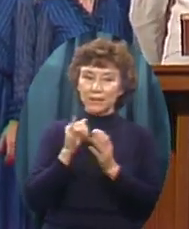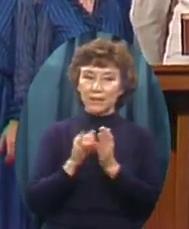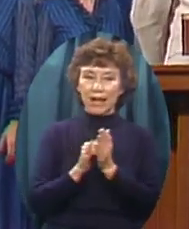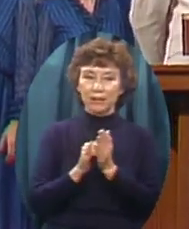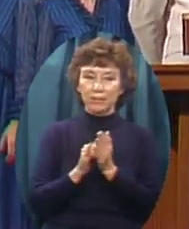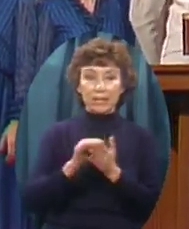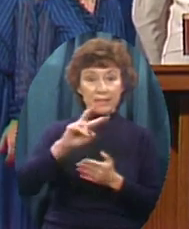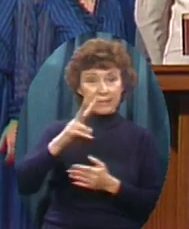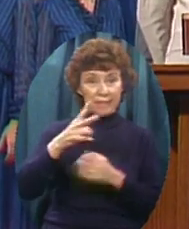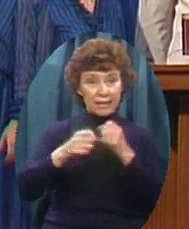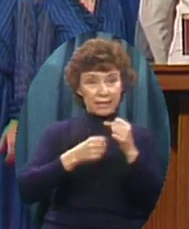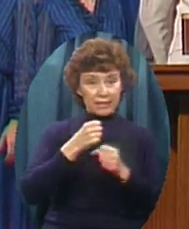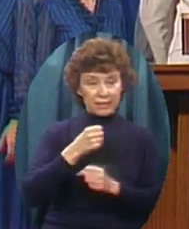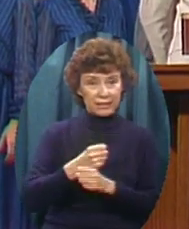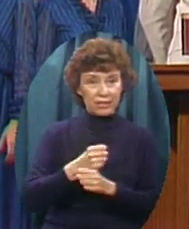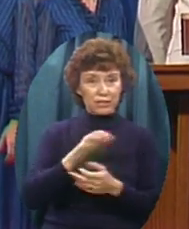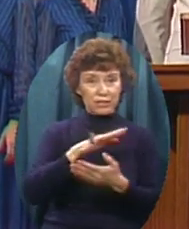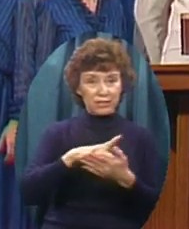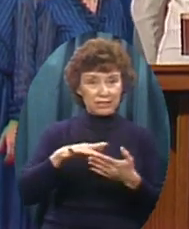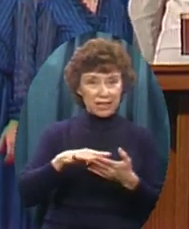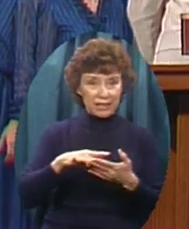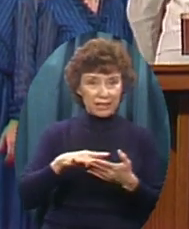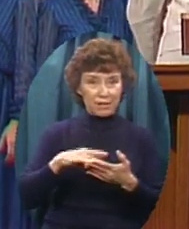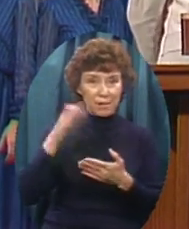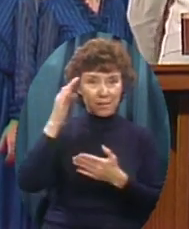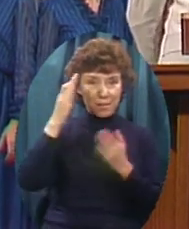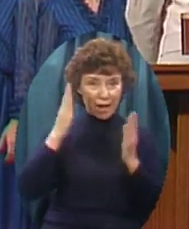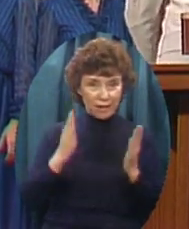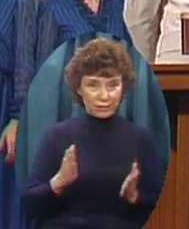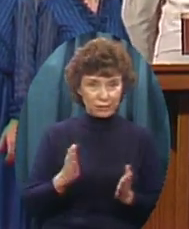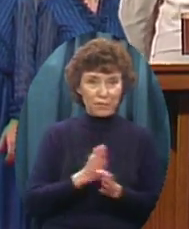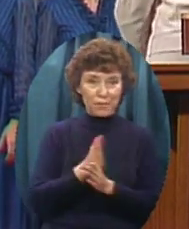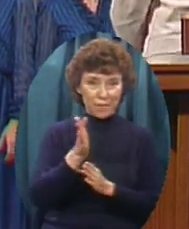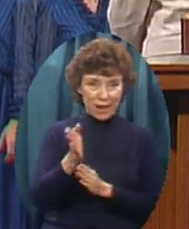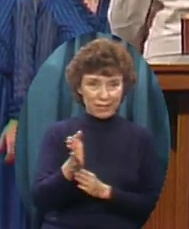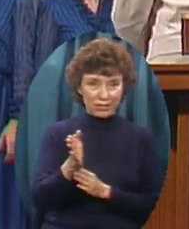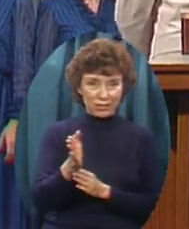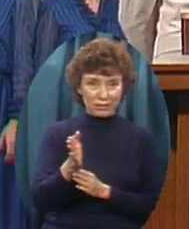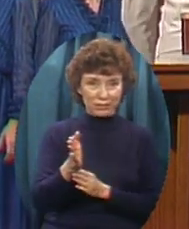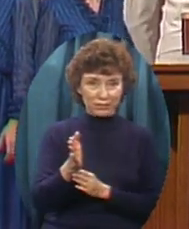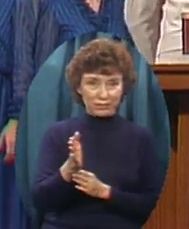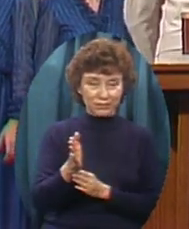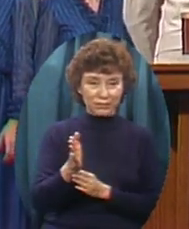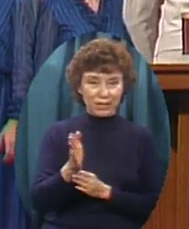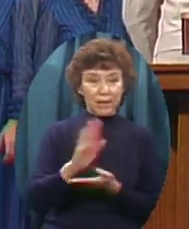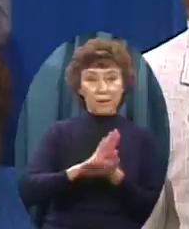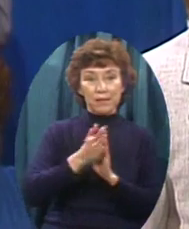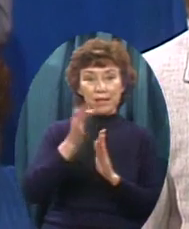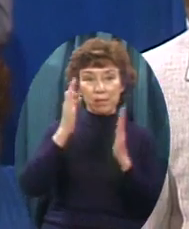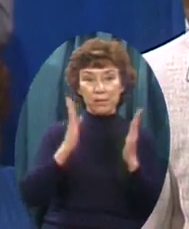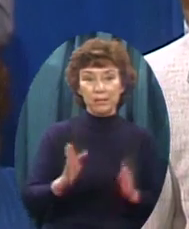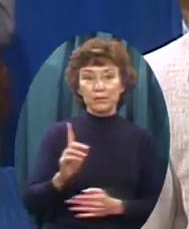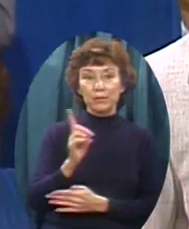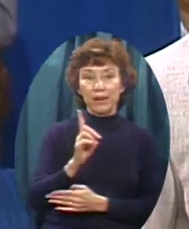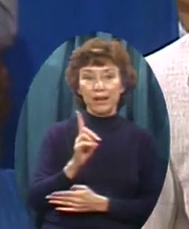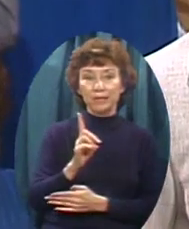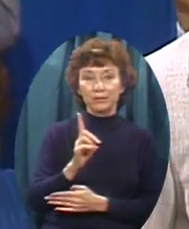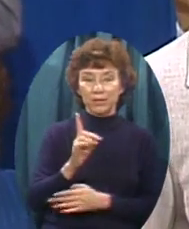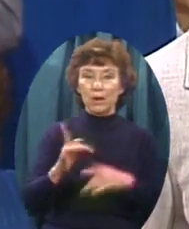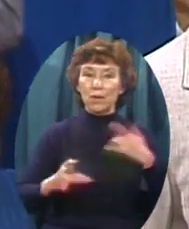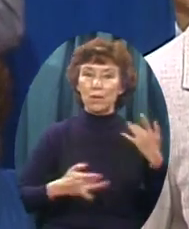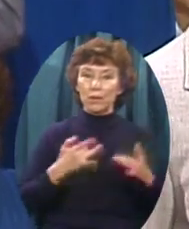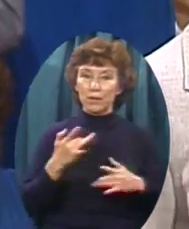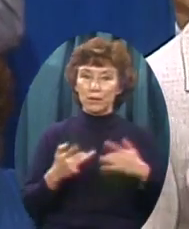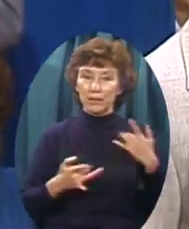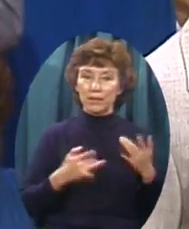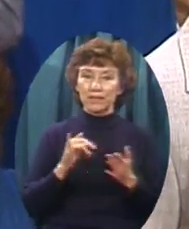Studying what? Pastoret with a theology minor You're going to be a preacher? Yes, sir You haven't had anywhere yet? It thrills me to know that we are able to